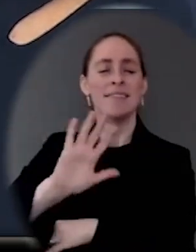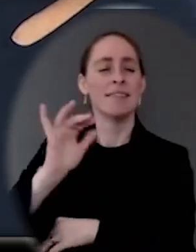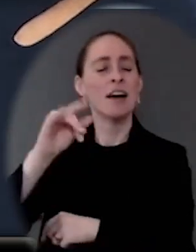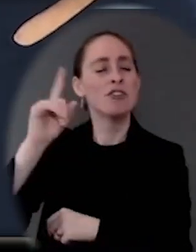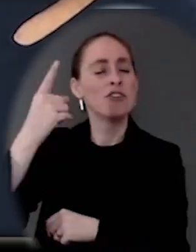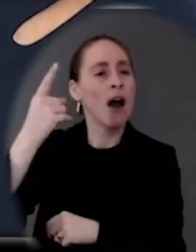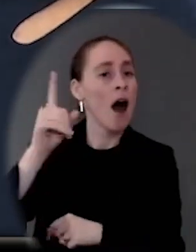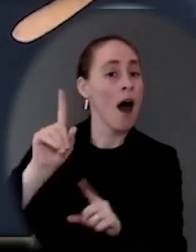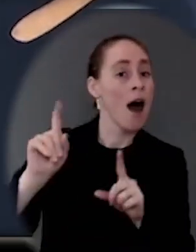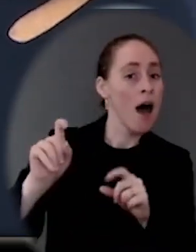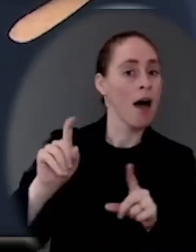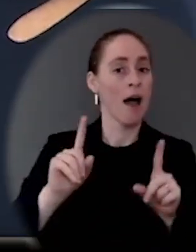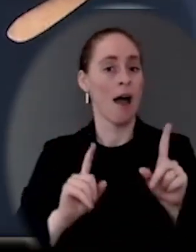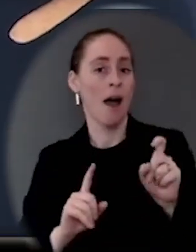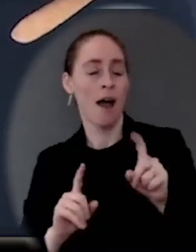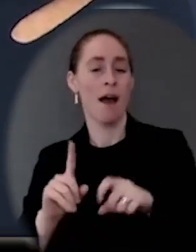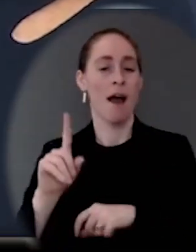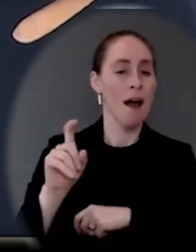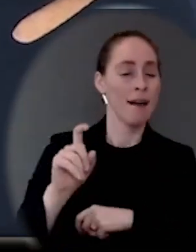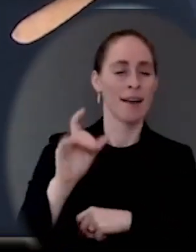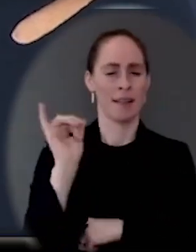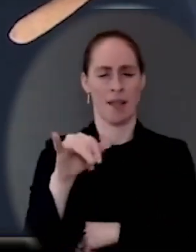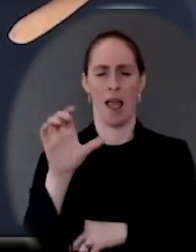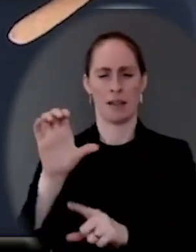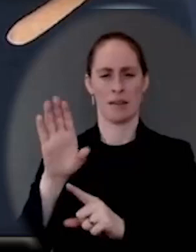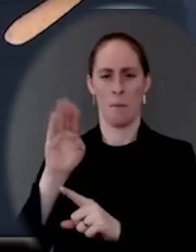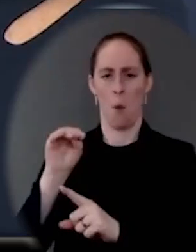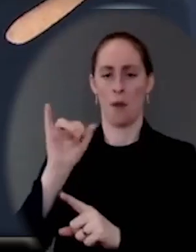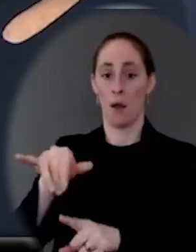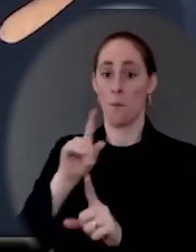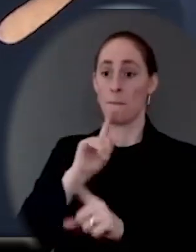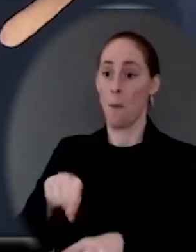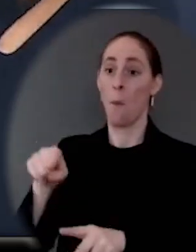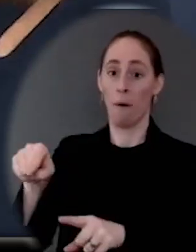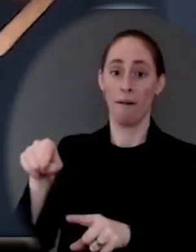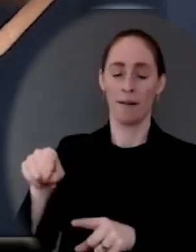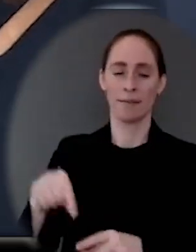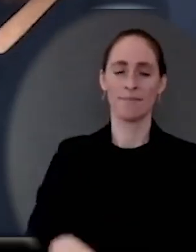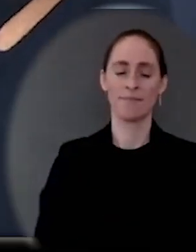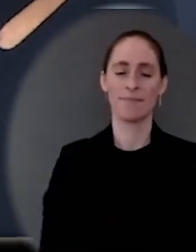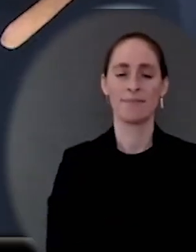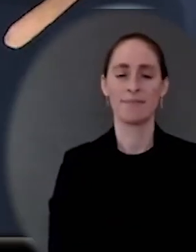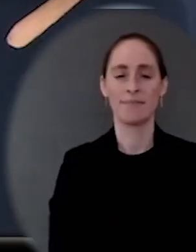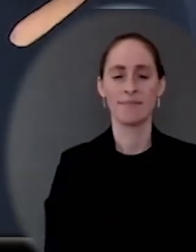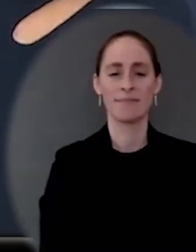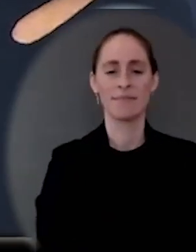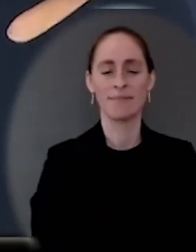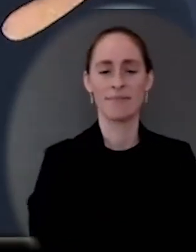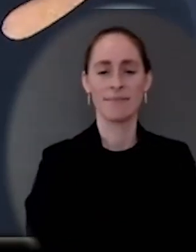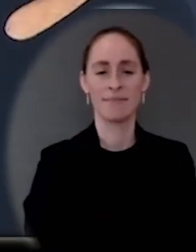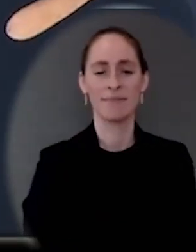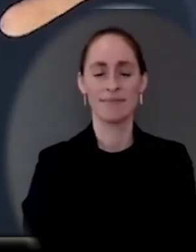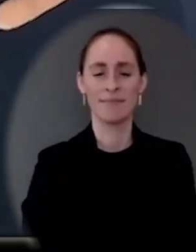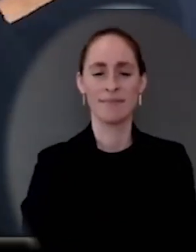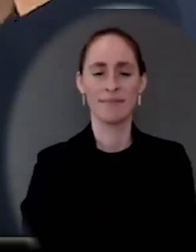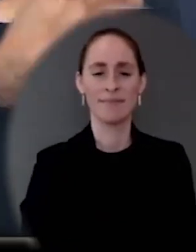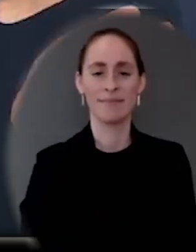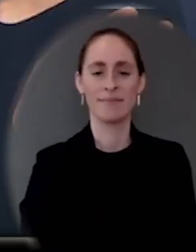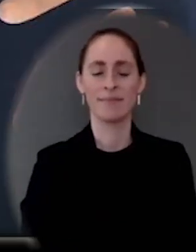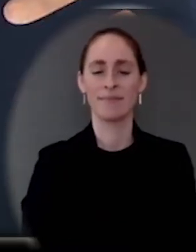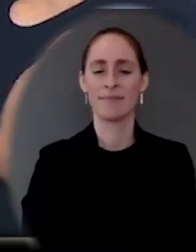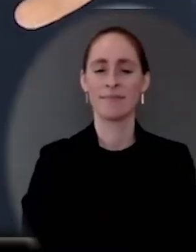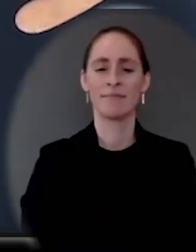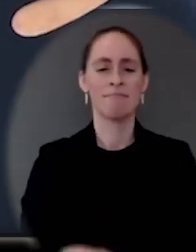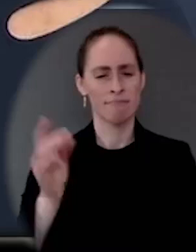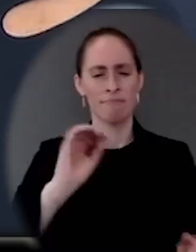that would expire without paying for them. The President would pay for them. There's no bill that exists on this front. And we don't even know what the